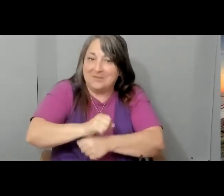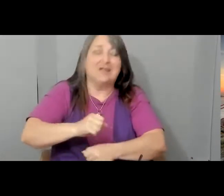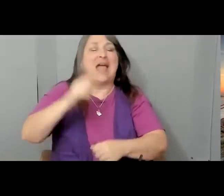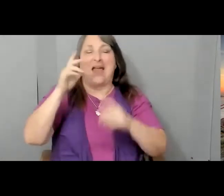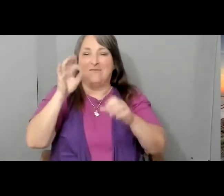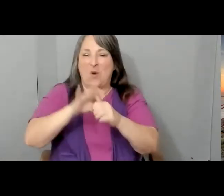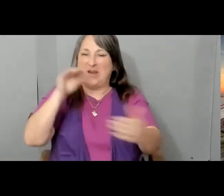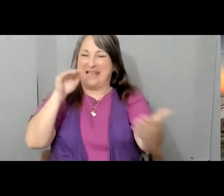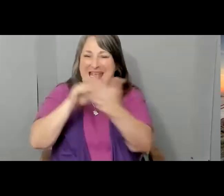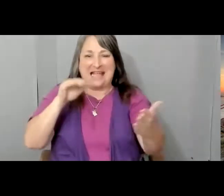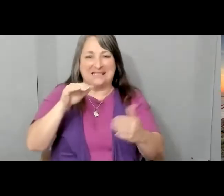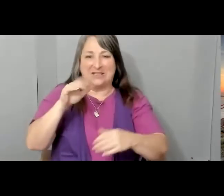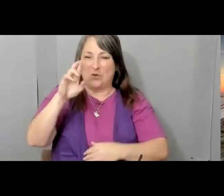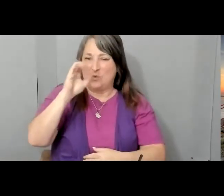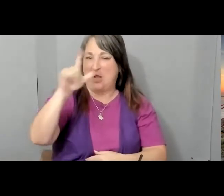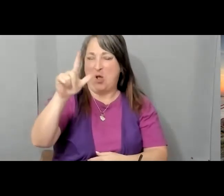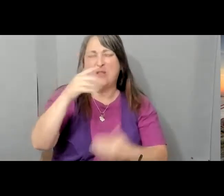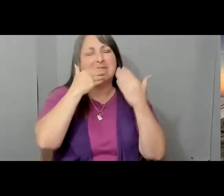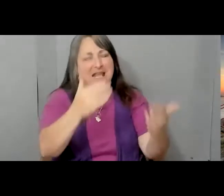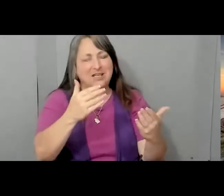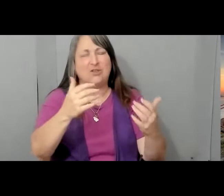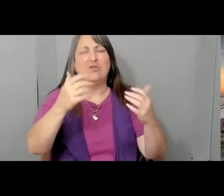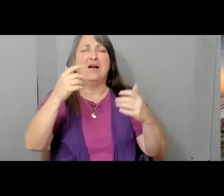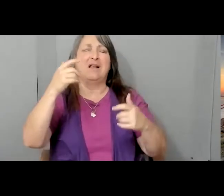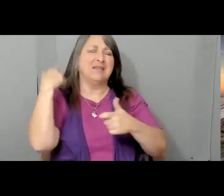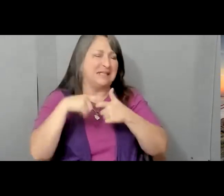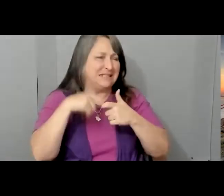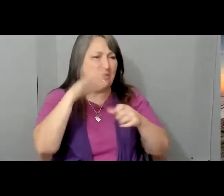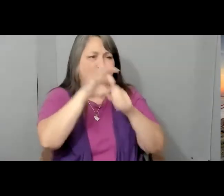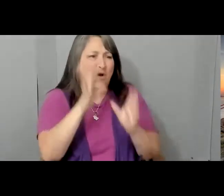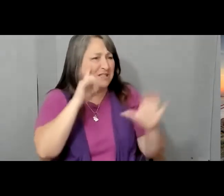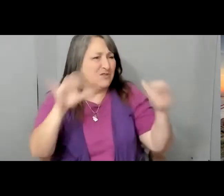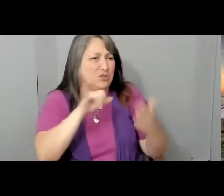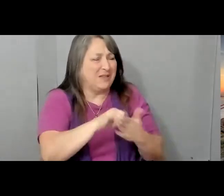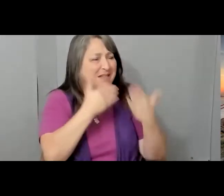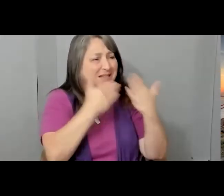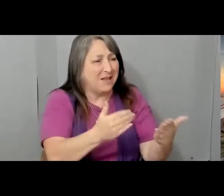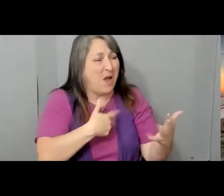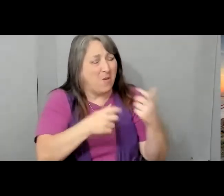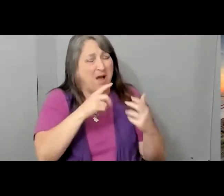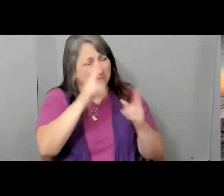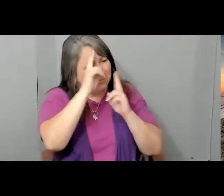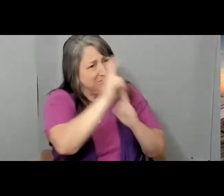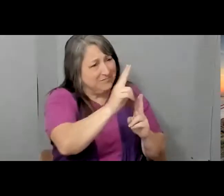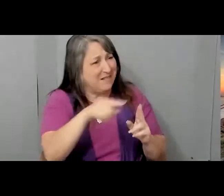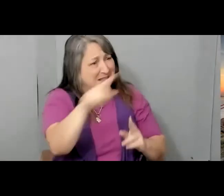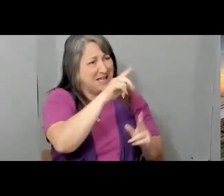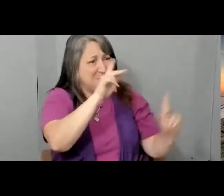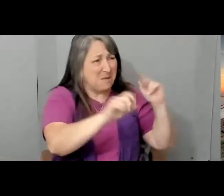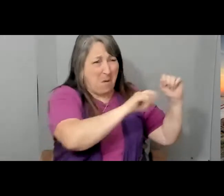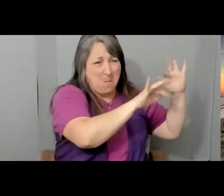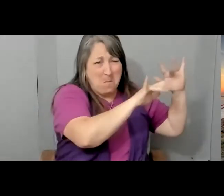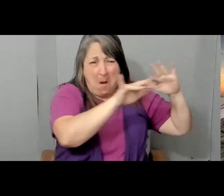want to thank you, Latino voters, for doing that. And I want to acknowledge that this is a community that came out to vote,